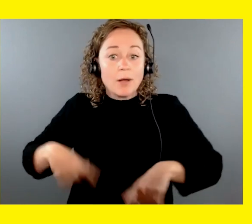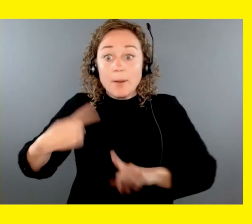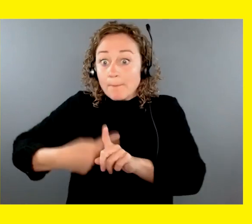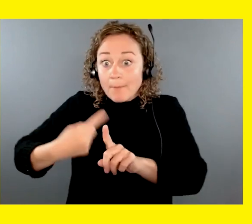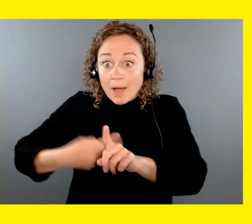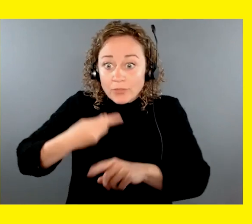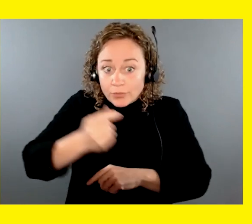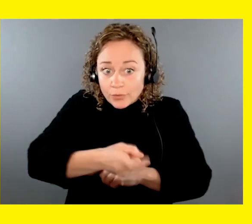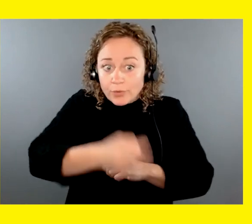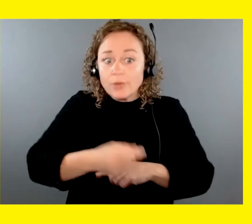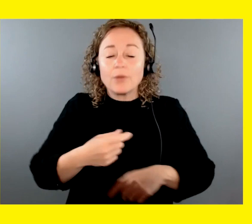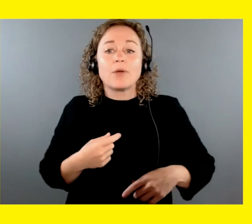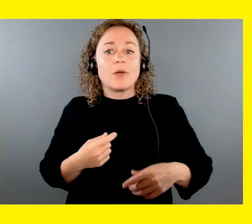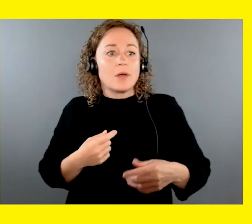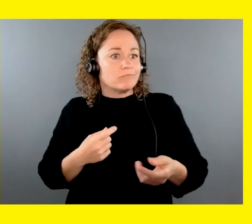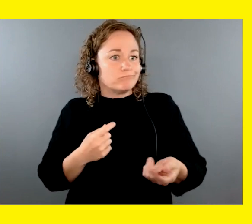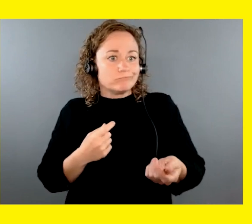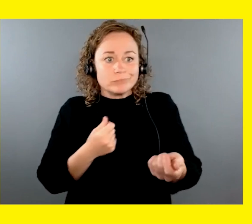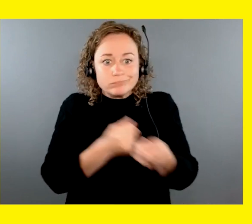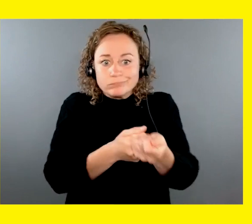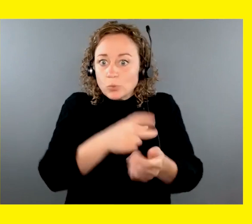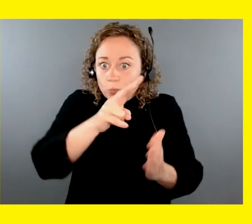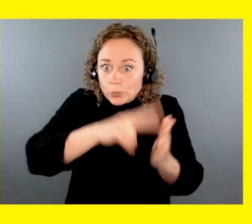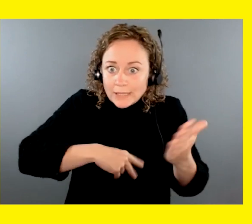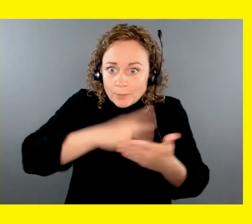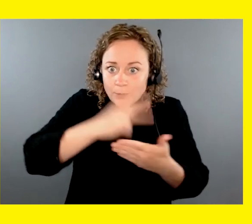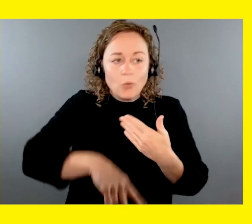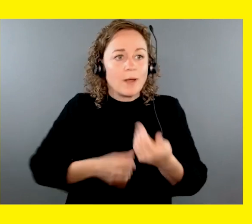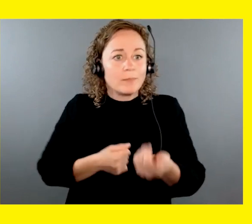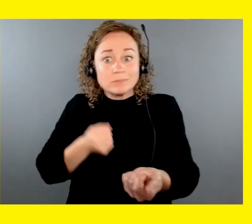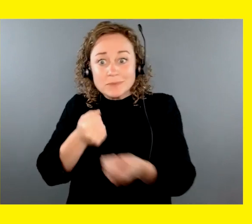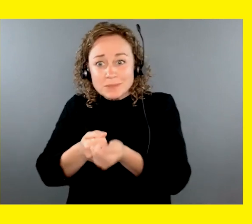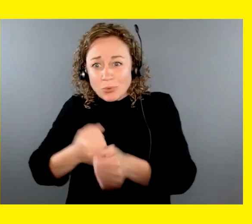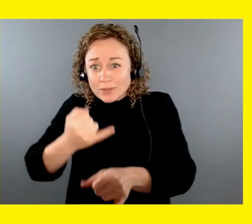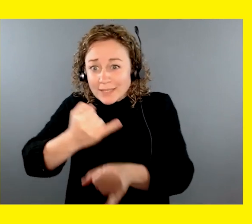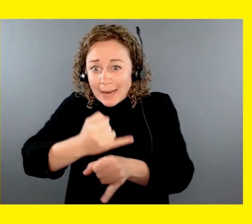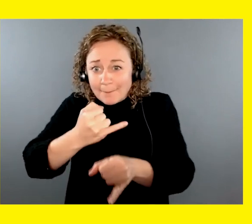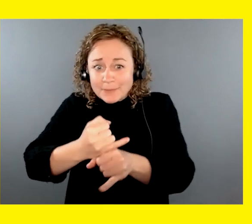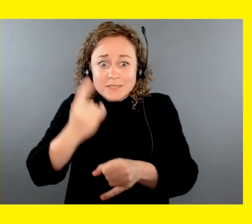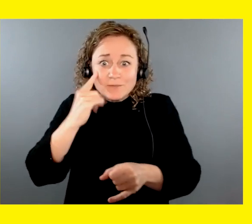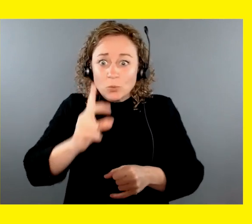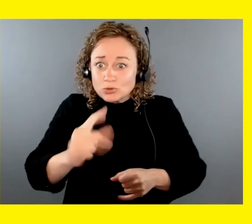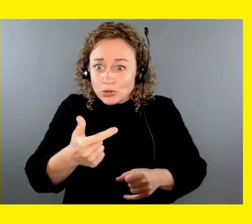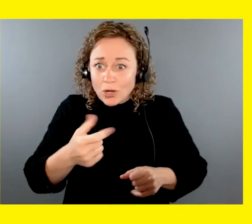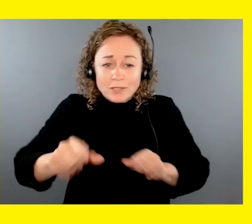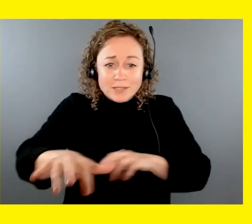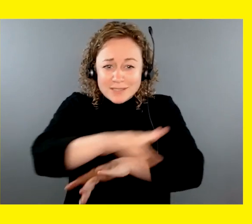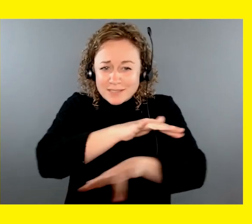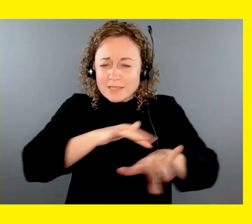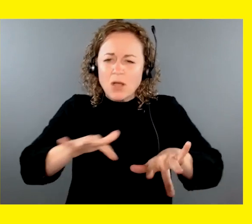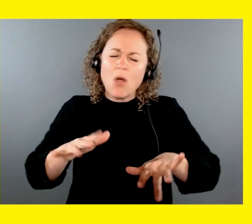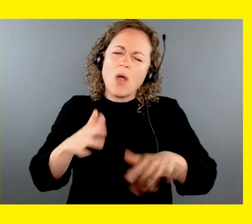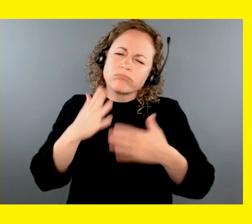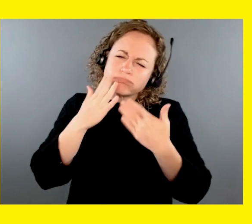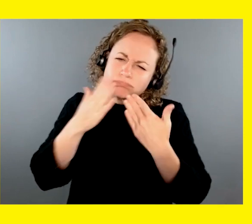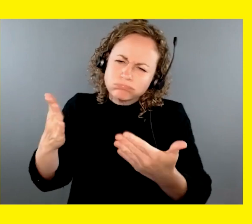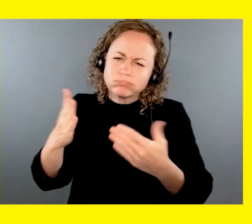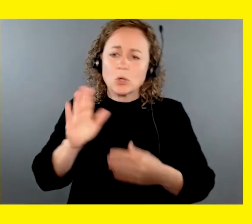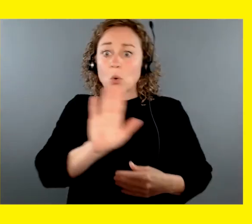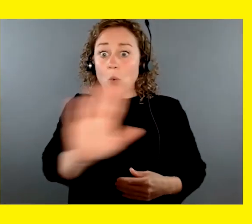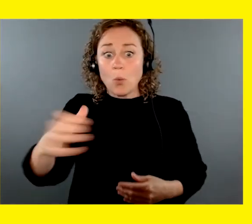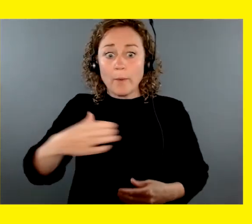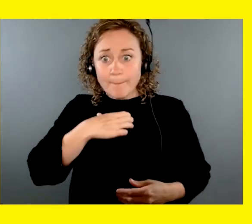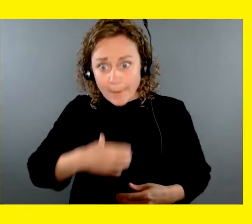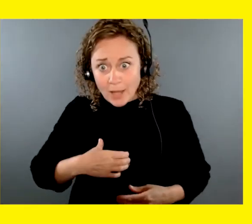canine campus or breeding program, we are so grateful for the ongoing support of our donors and their shared passion for the guide dog program.